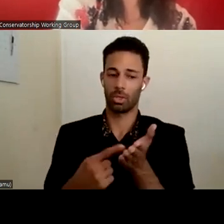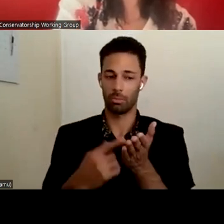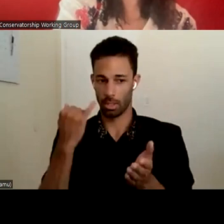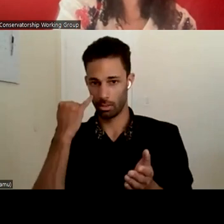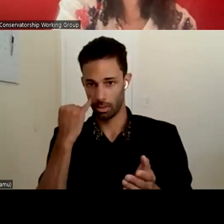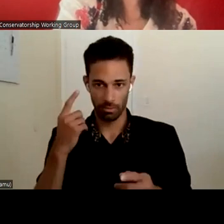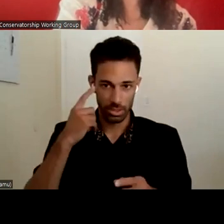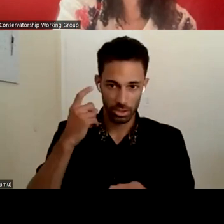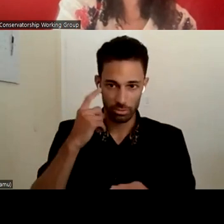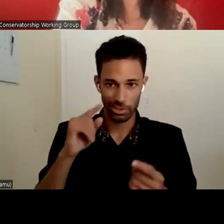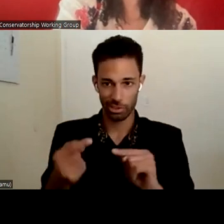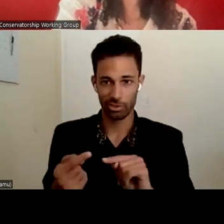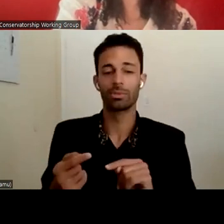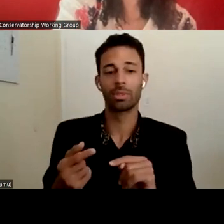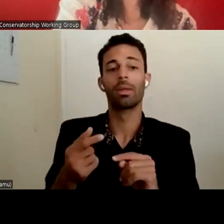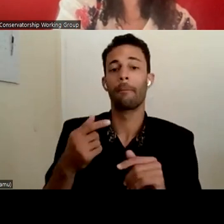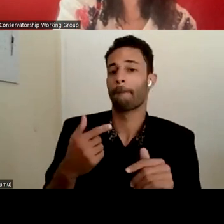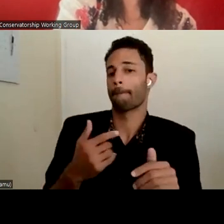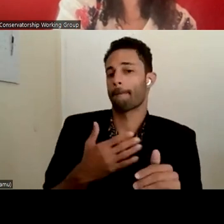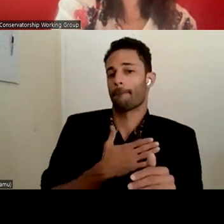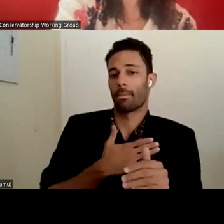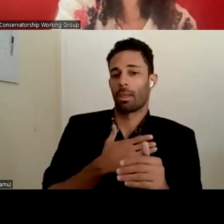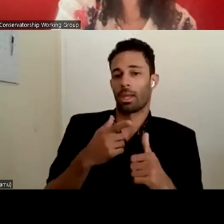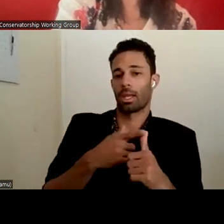suspicious or not. So that's just my kind of initial impressions.